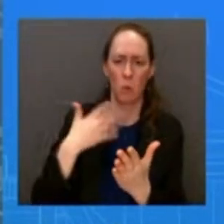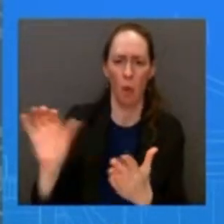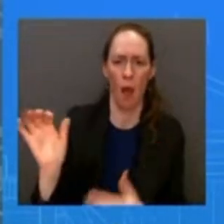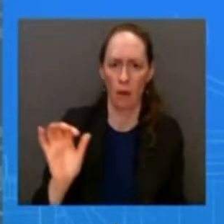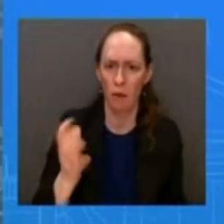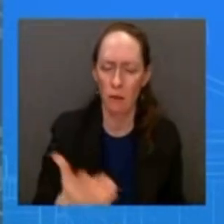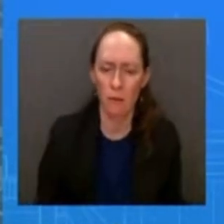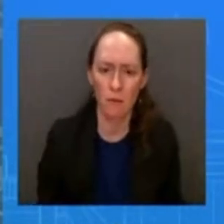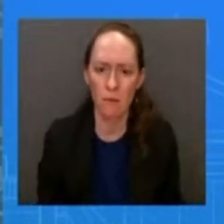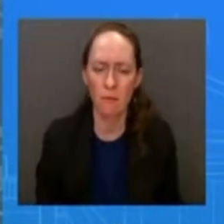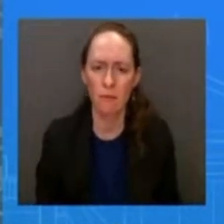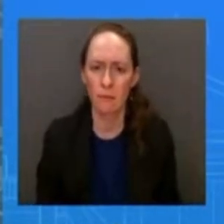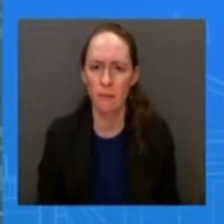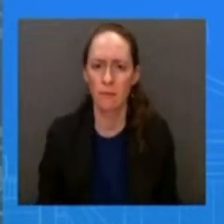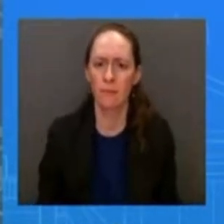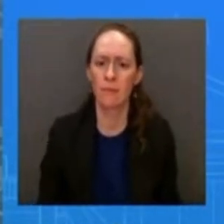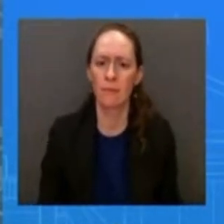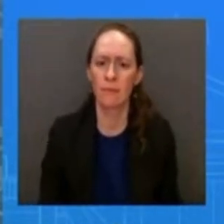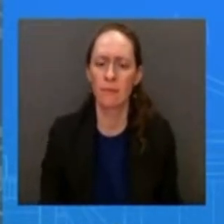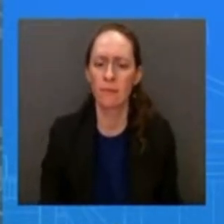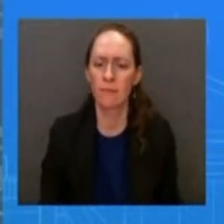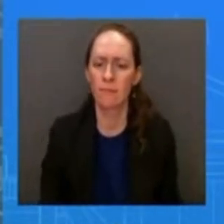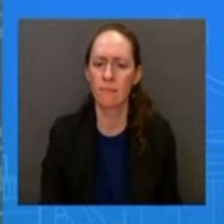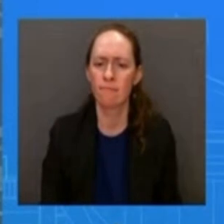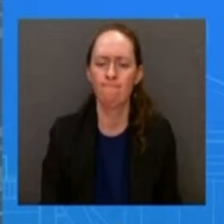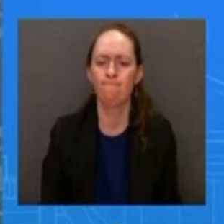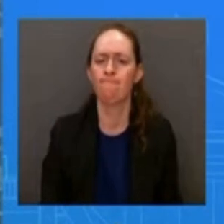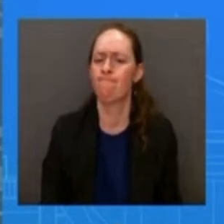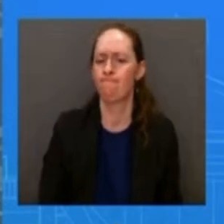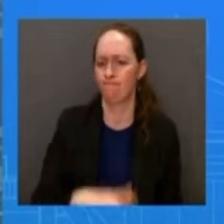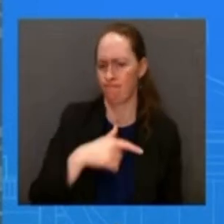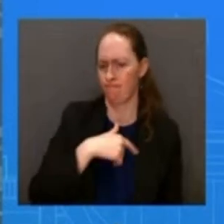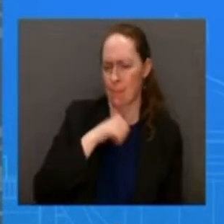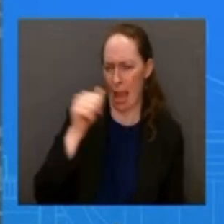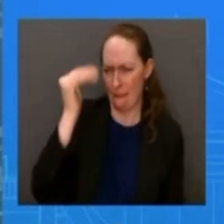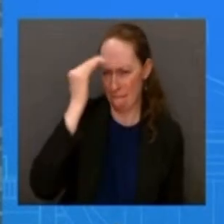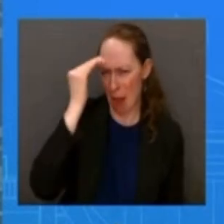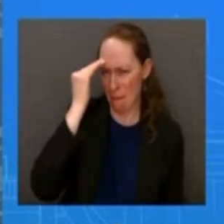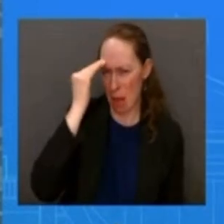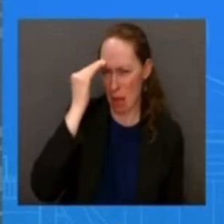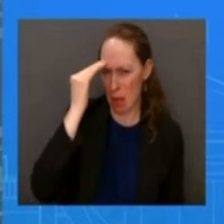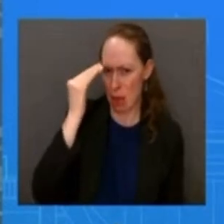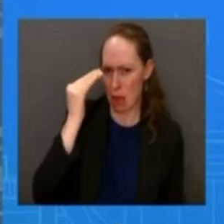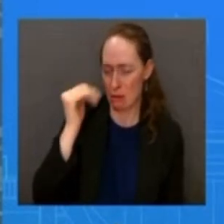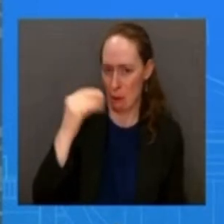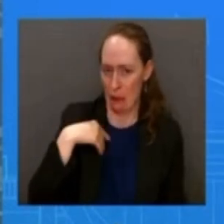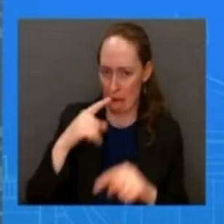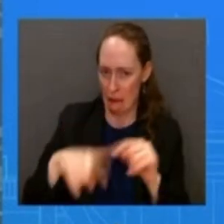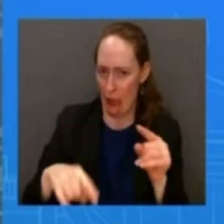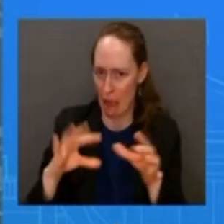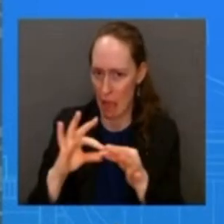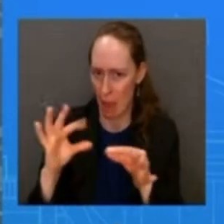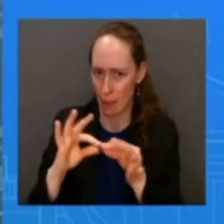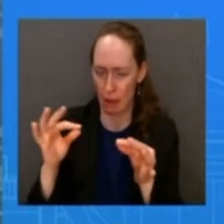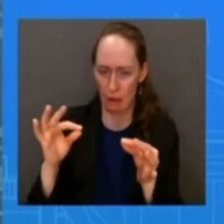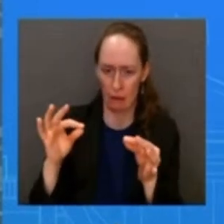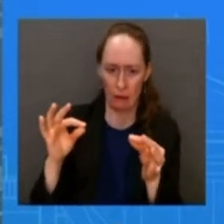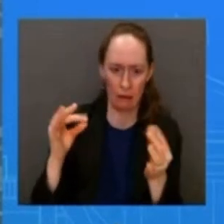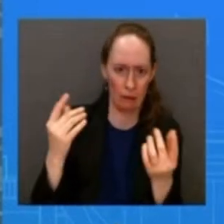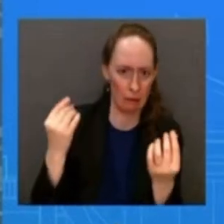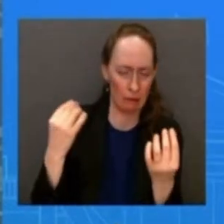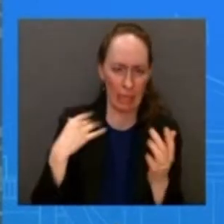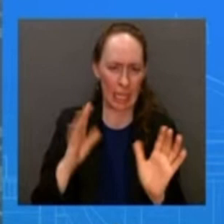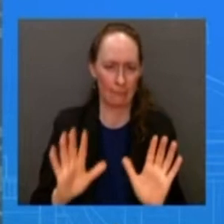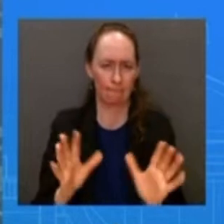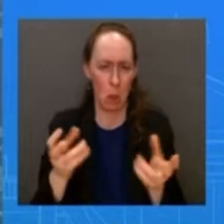respond or how we feel about the comments uh or the request uh that you just laid out i just don't want to get ahead of the team and so would have to check in